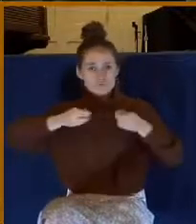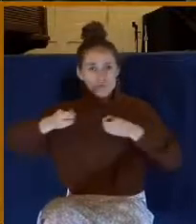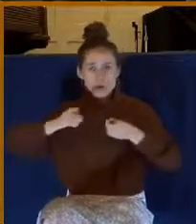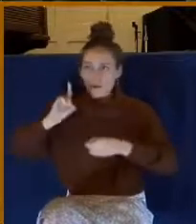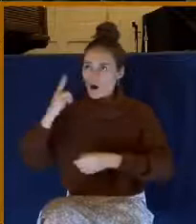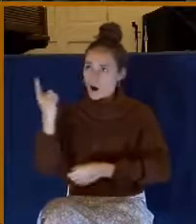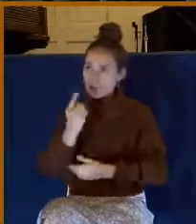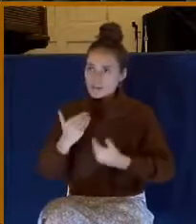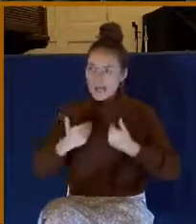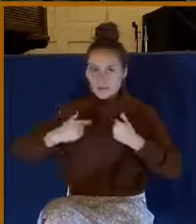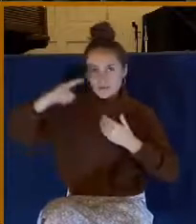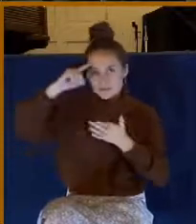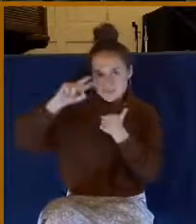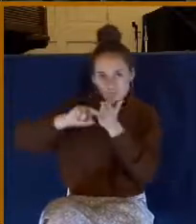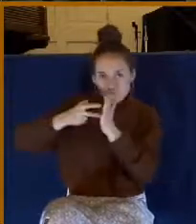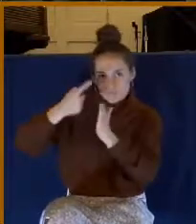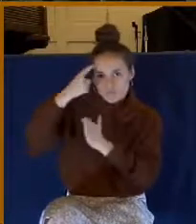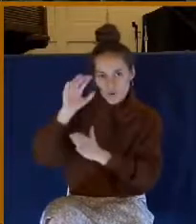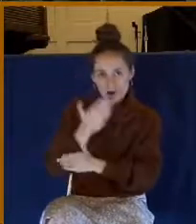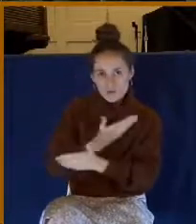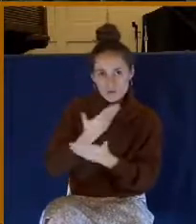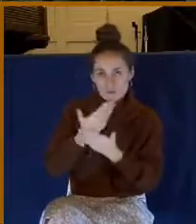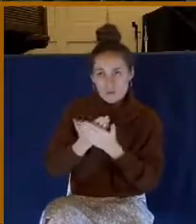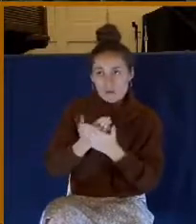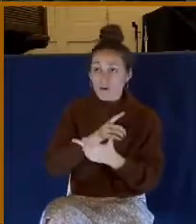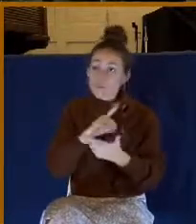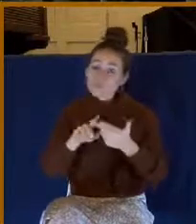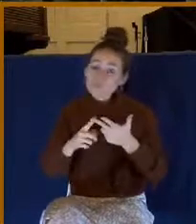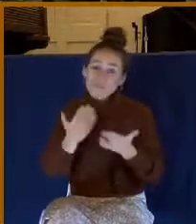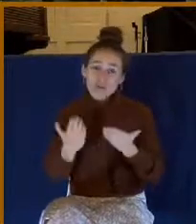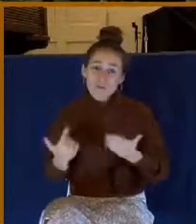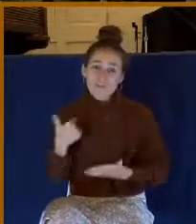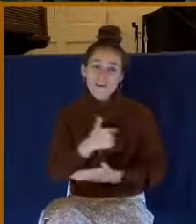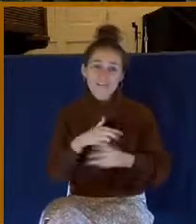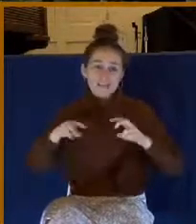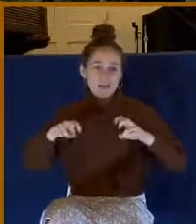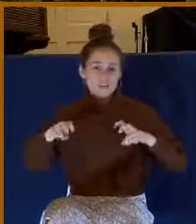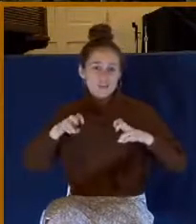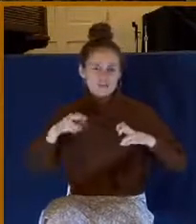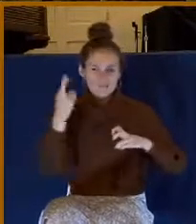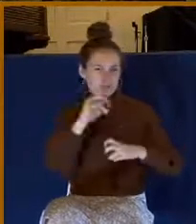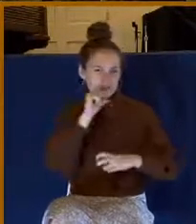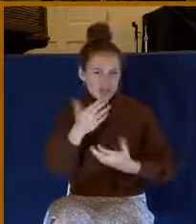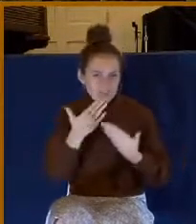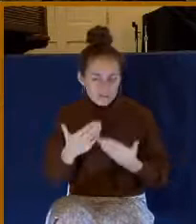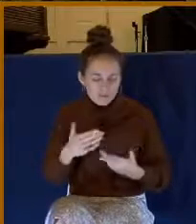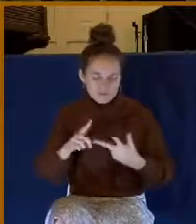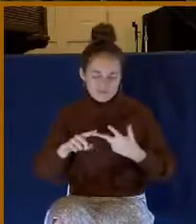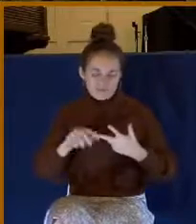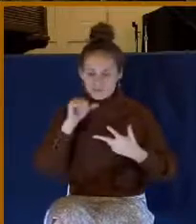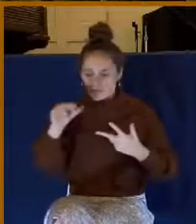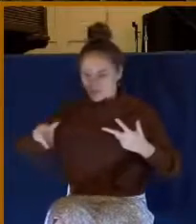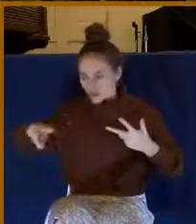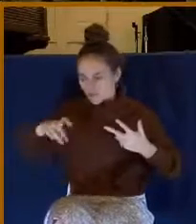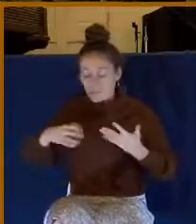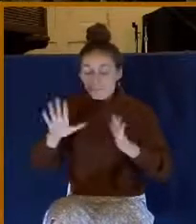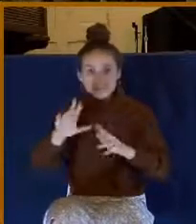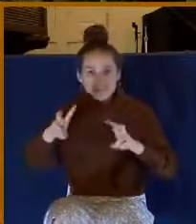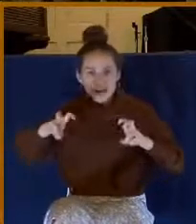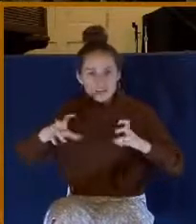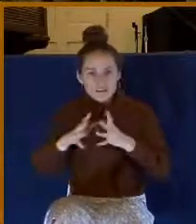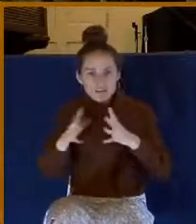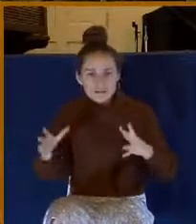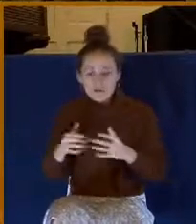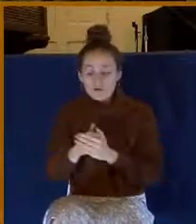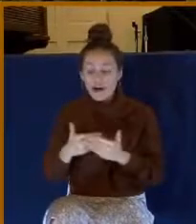Maybe it's another reason is because of just plain selfishness in our heart. You know, we really don't have enough. No matter what we have, it just doesn't seem to be